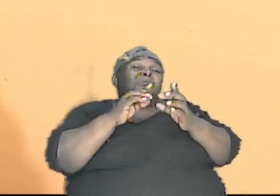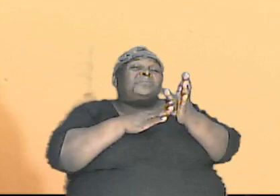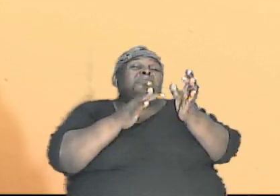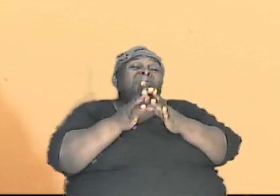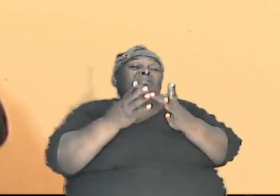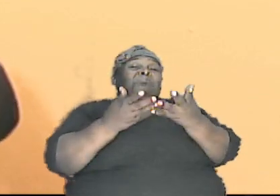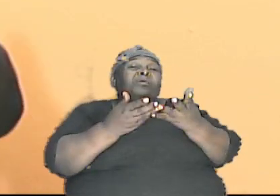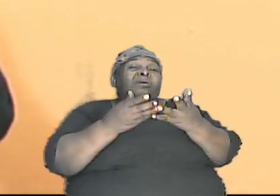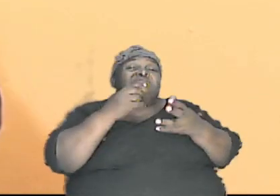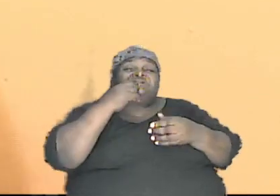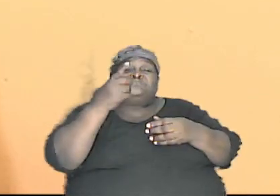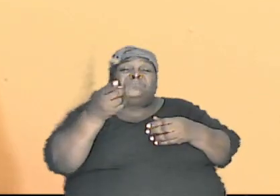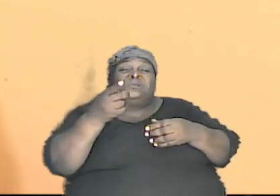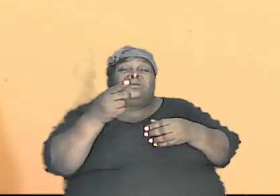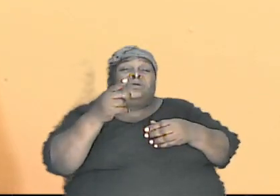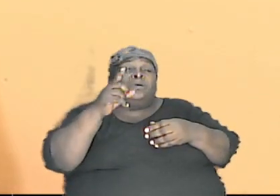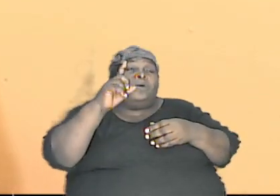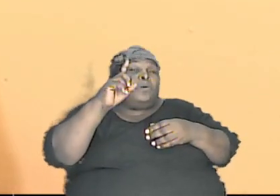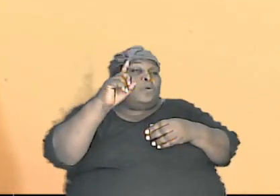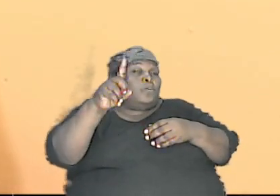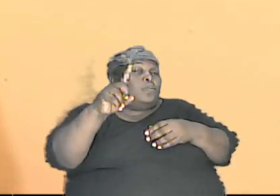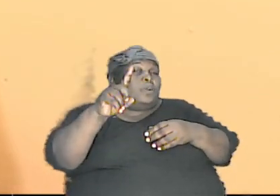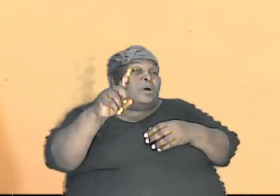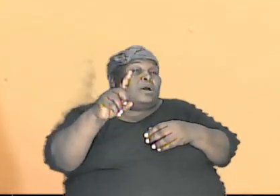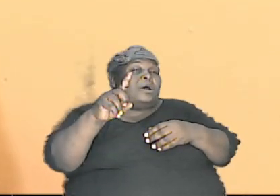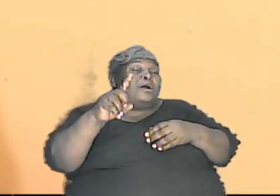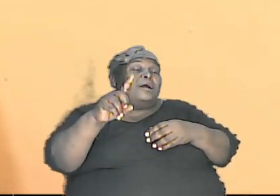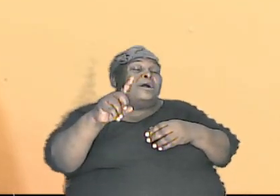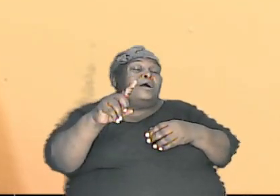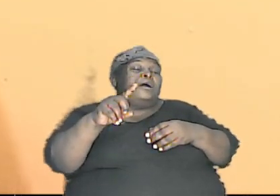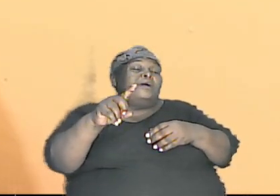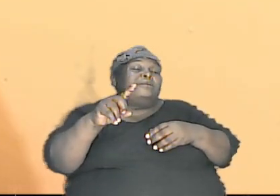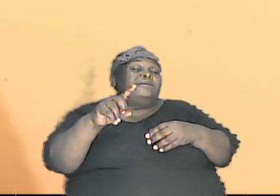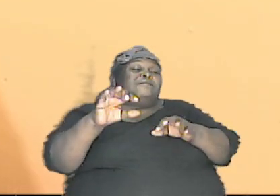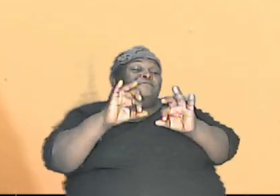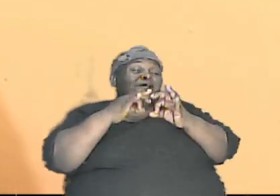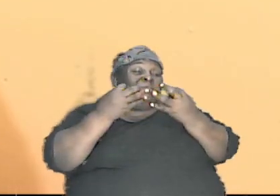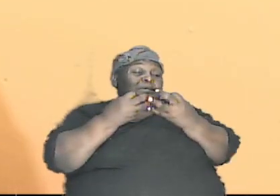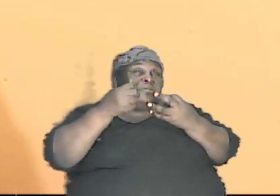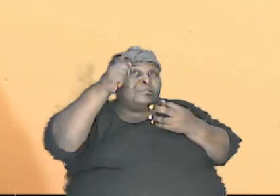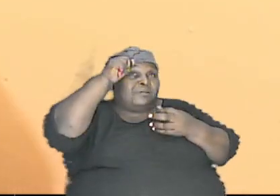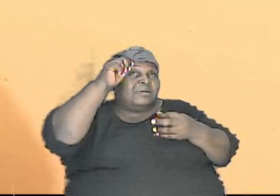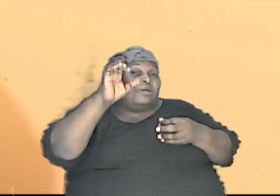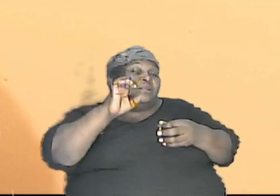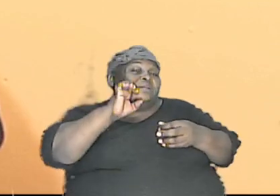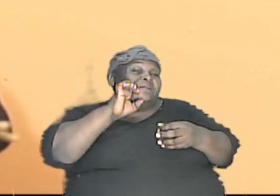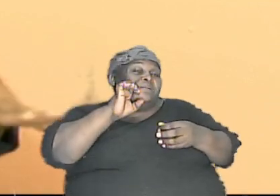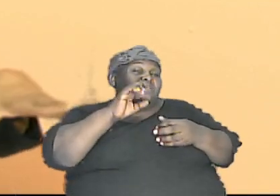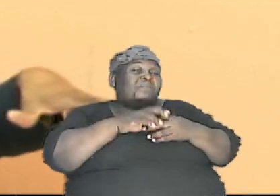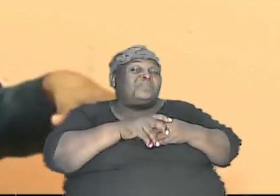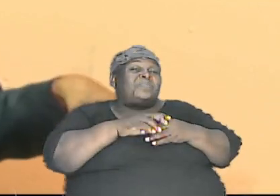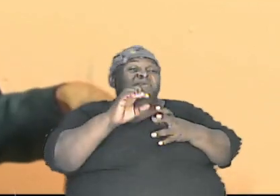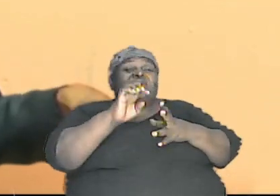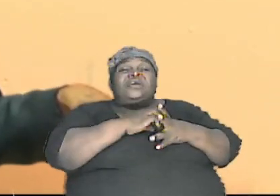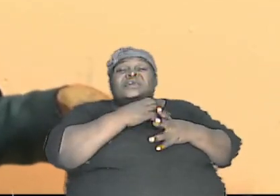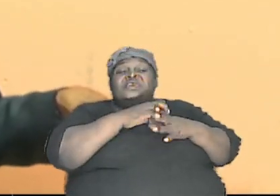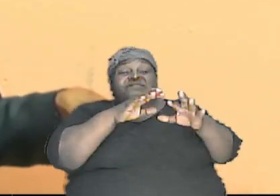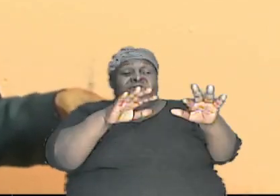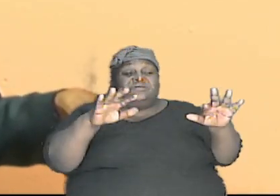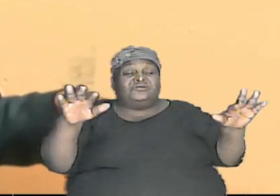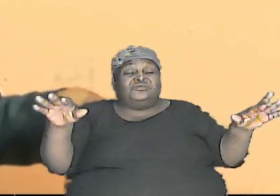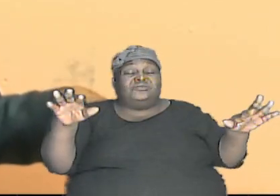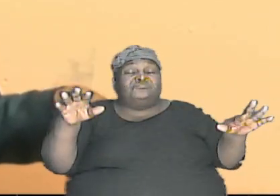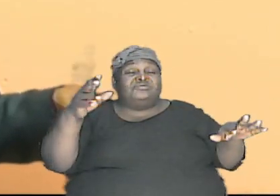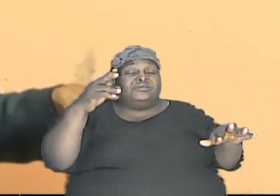outlines that it is one common ancestor Adam and Eve and therefore even though the children look